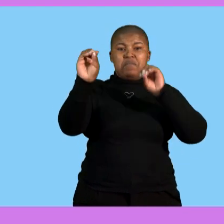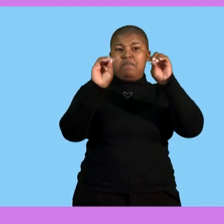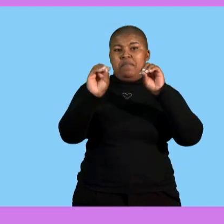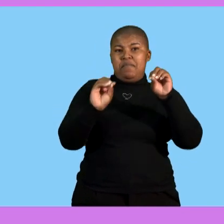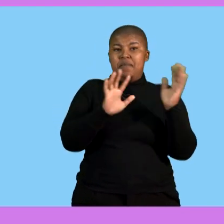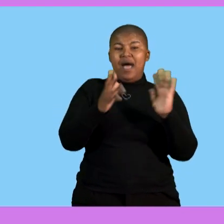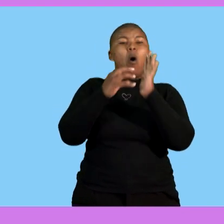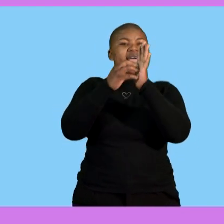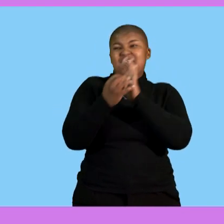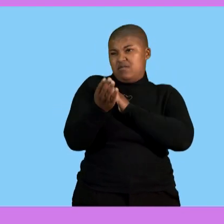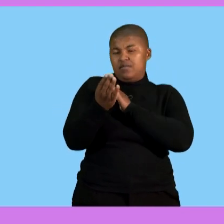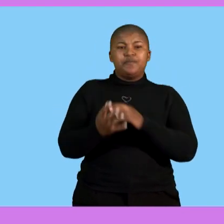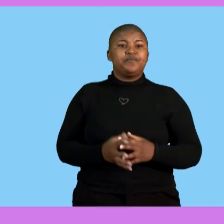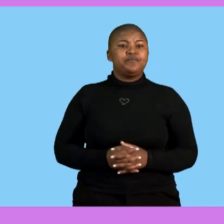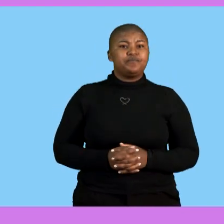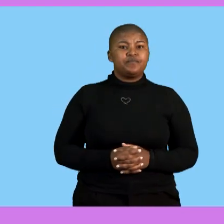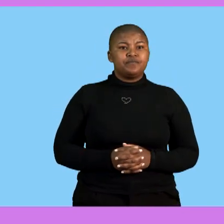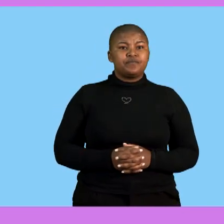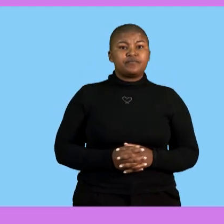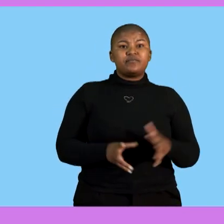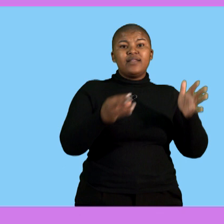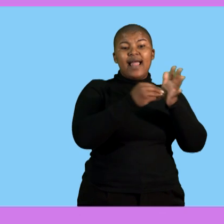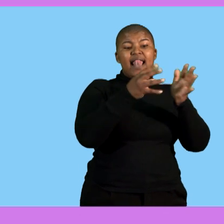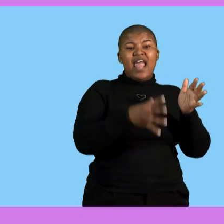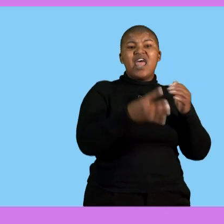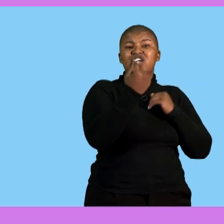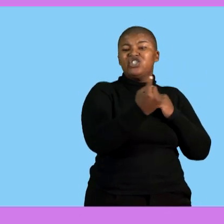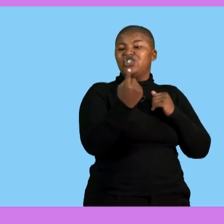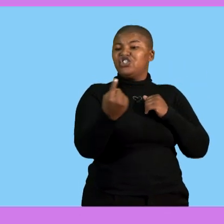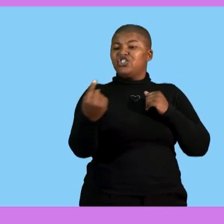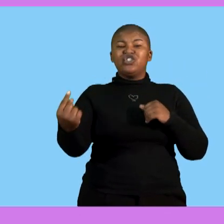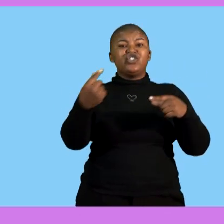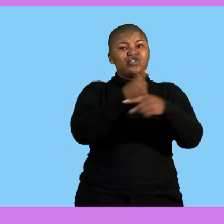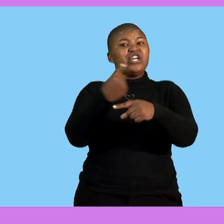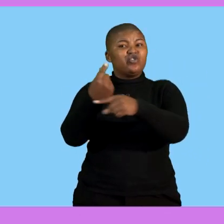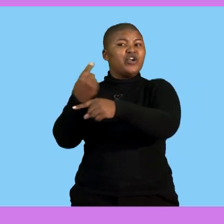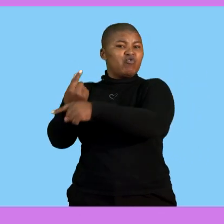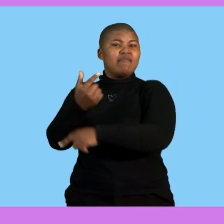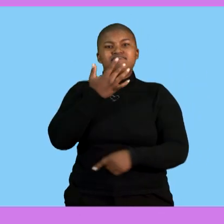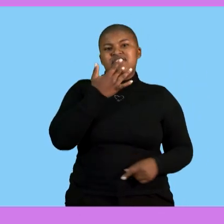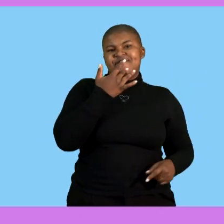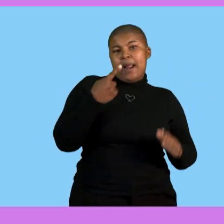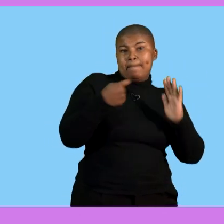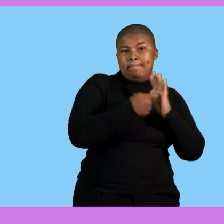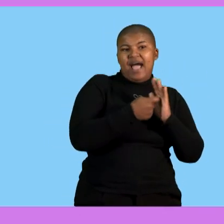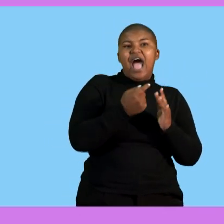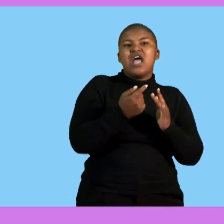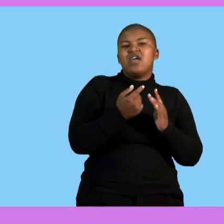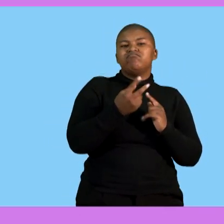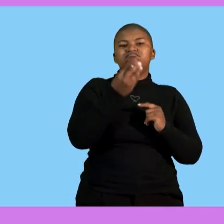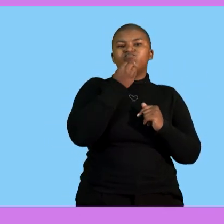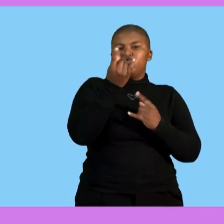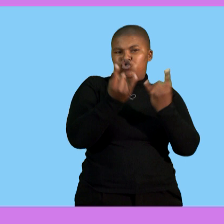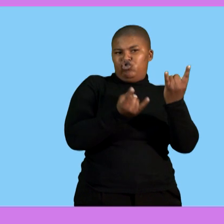the given example. If it says here learners in each grade indicated they would prefer to buy the following